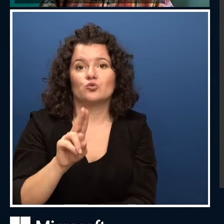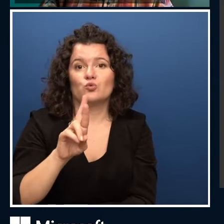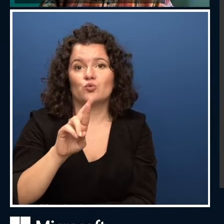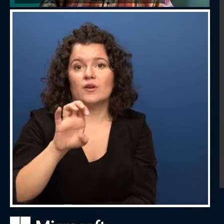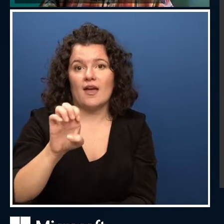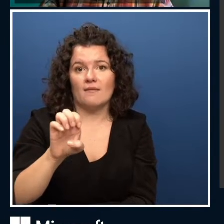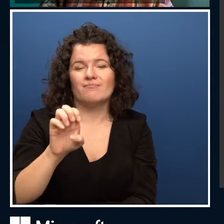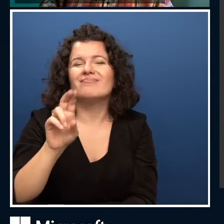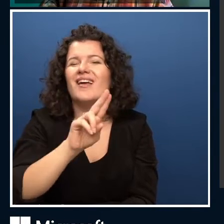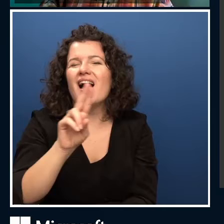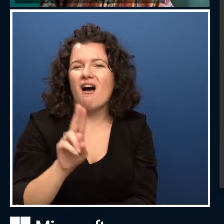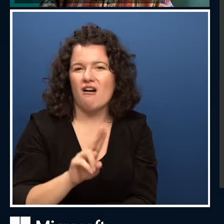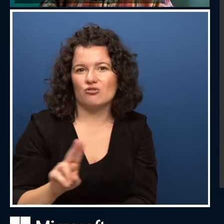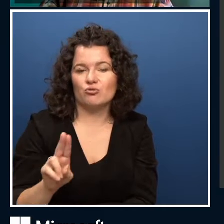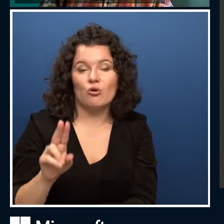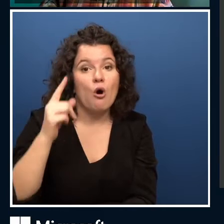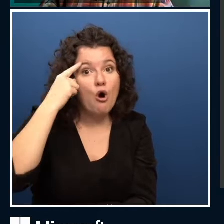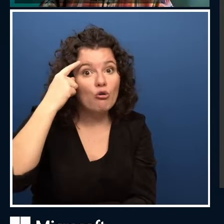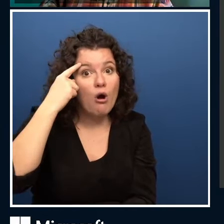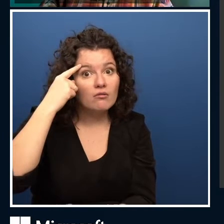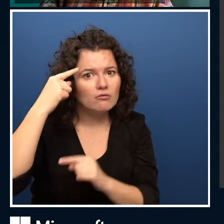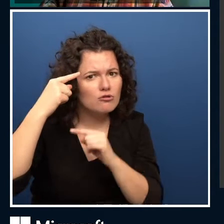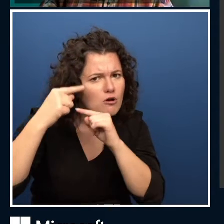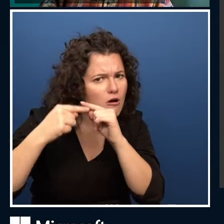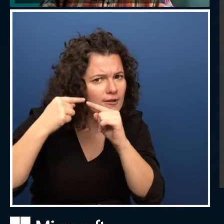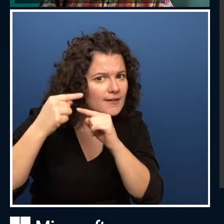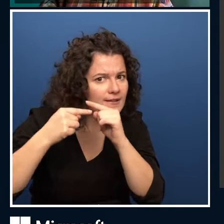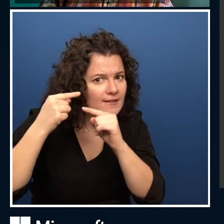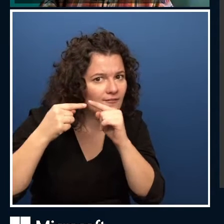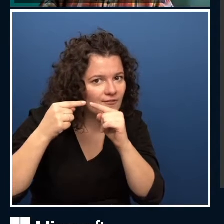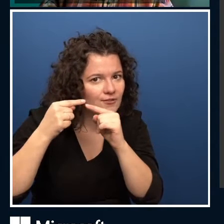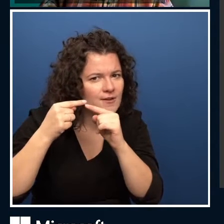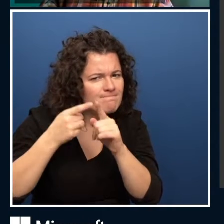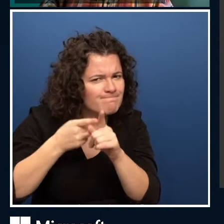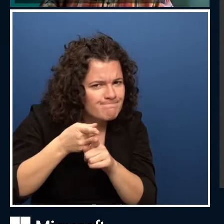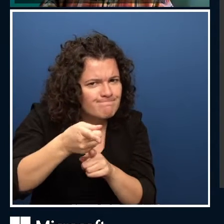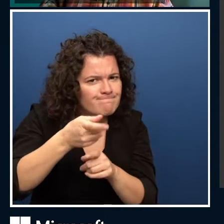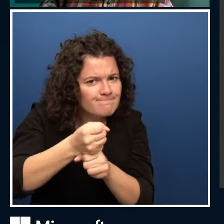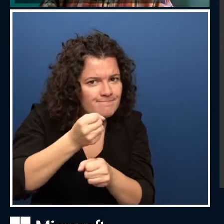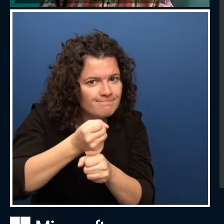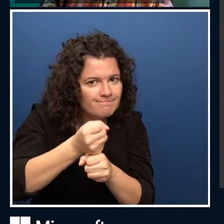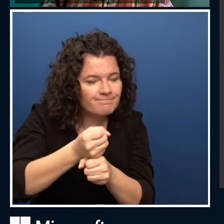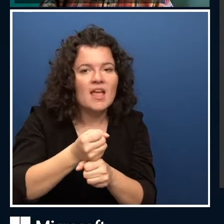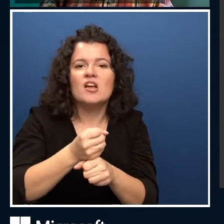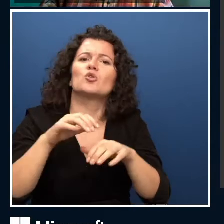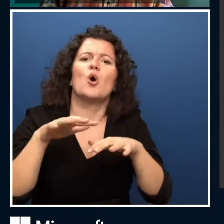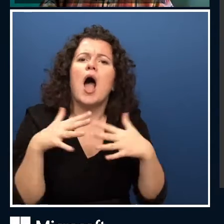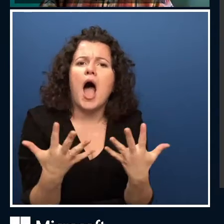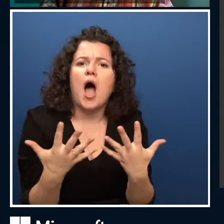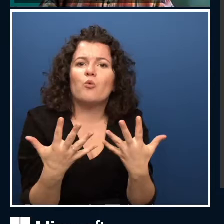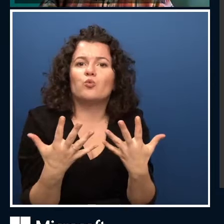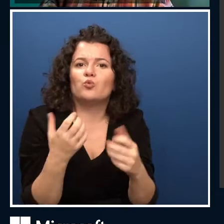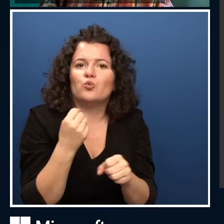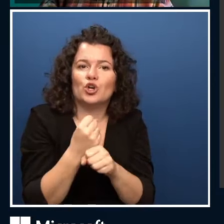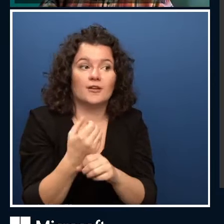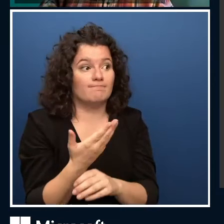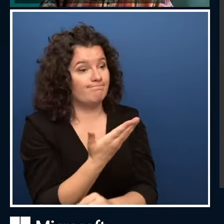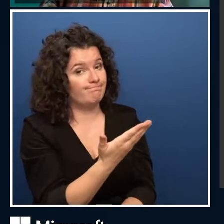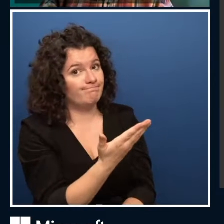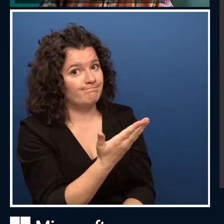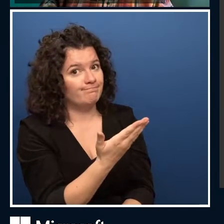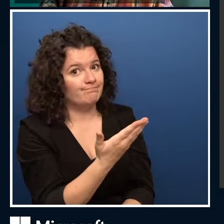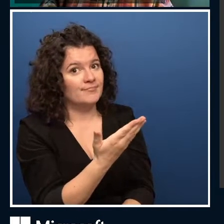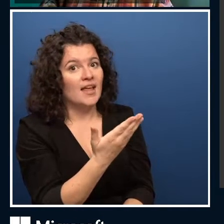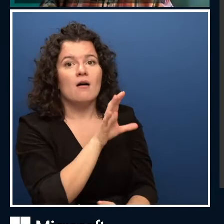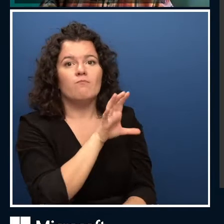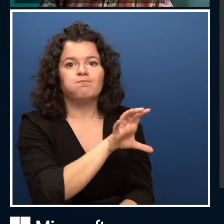the cloud as well as on the edge now as well in containers. And what they do are they are already trained by technology